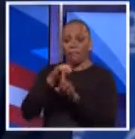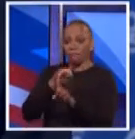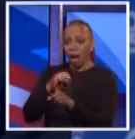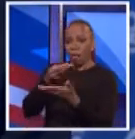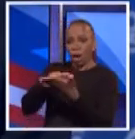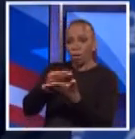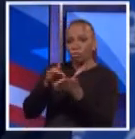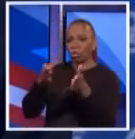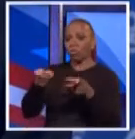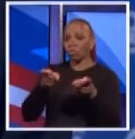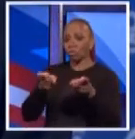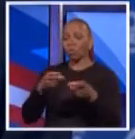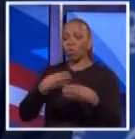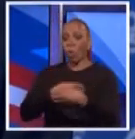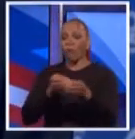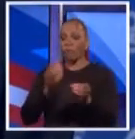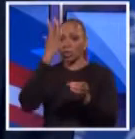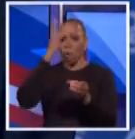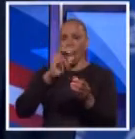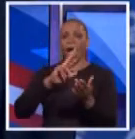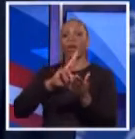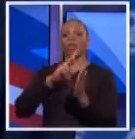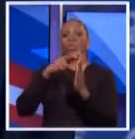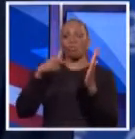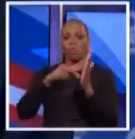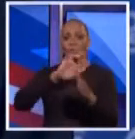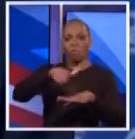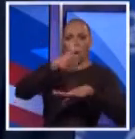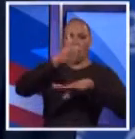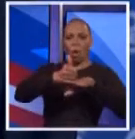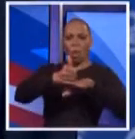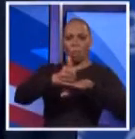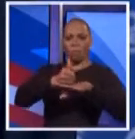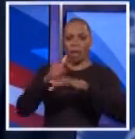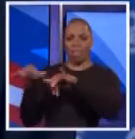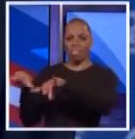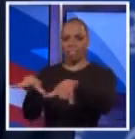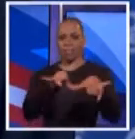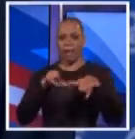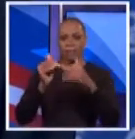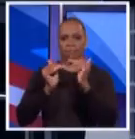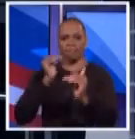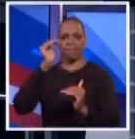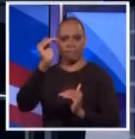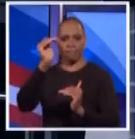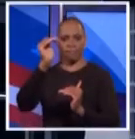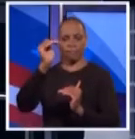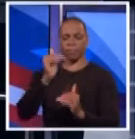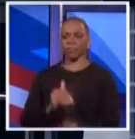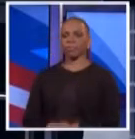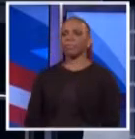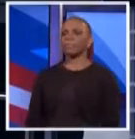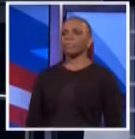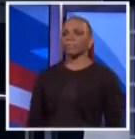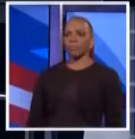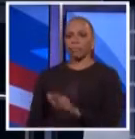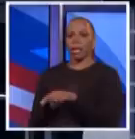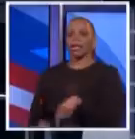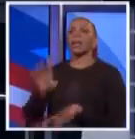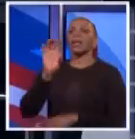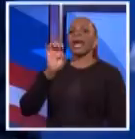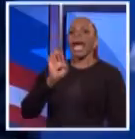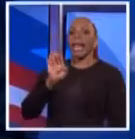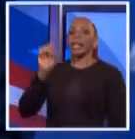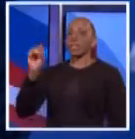because the rules I will set on day one will be to the highest standards. And that's the way I've always done it. Mr. Spitzer? I think we would all agree,